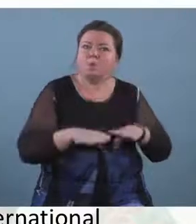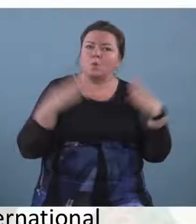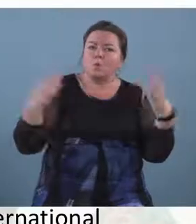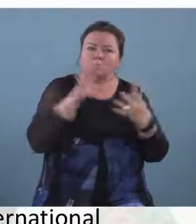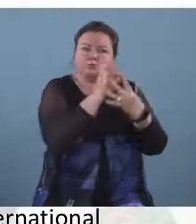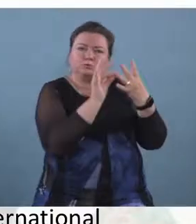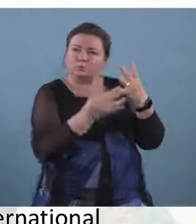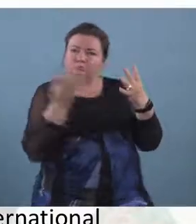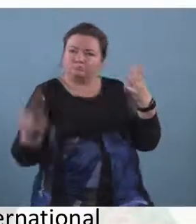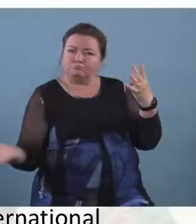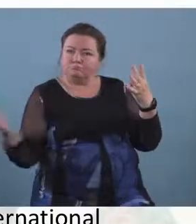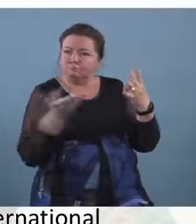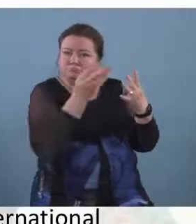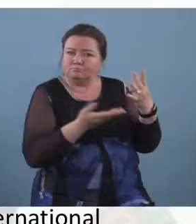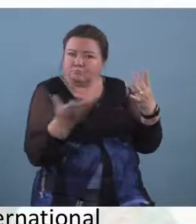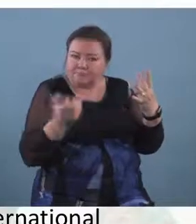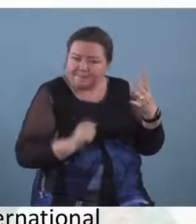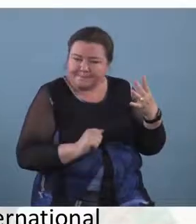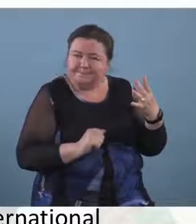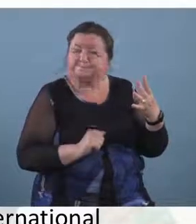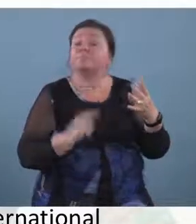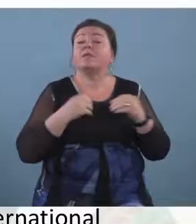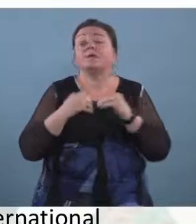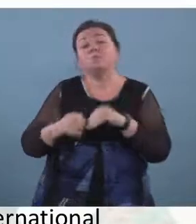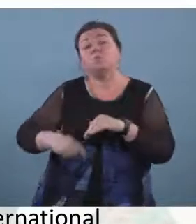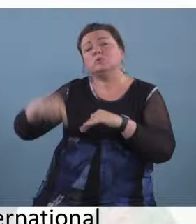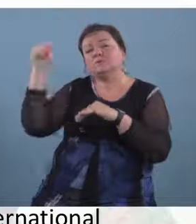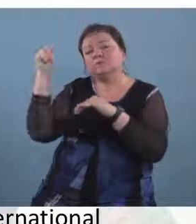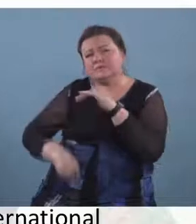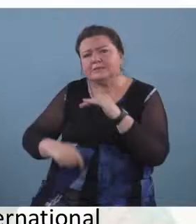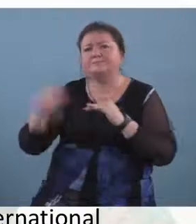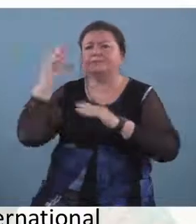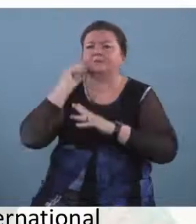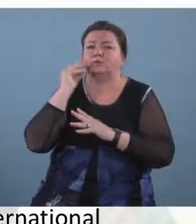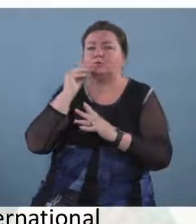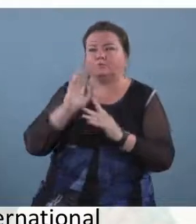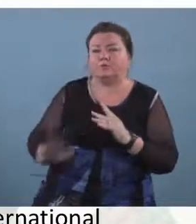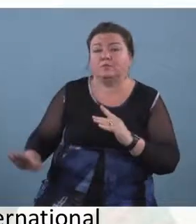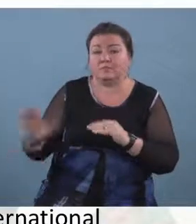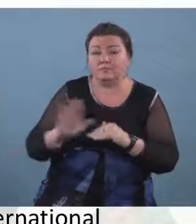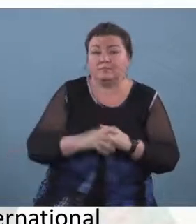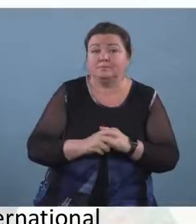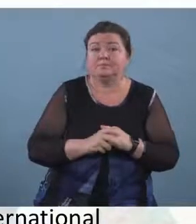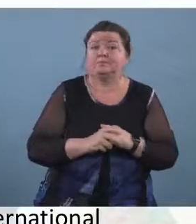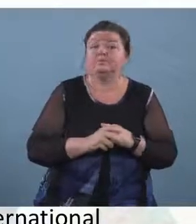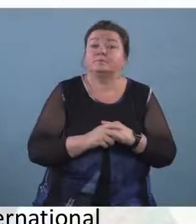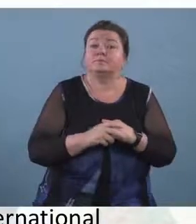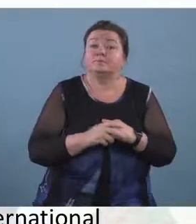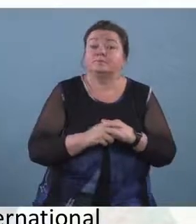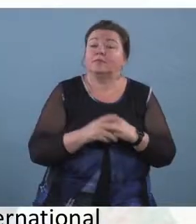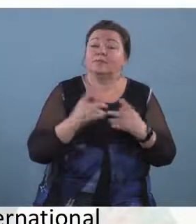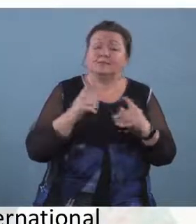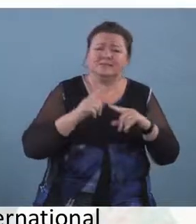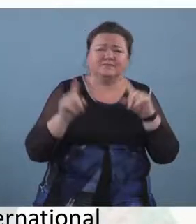and deepen experiences through various musical experiences